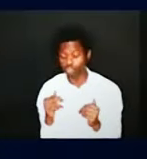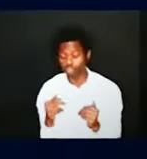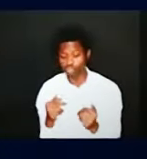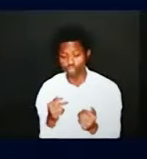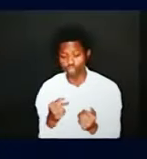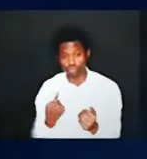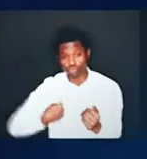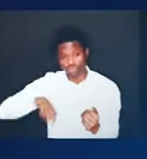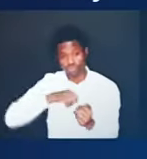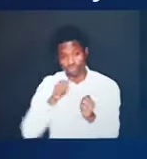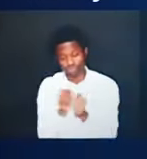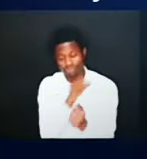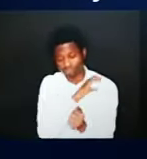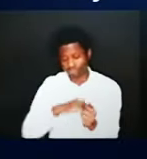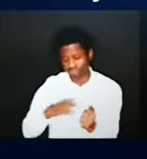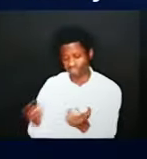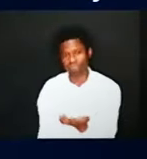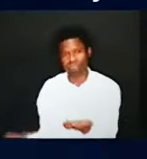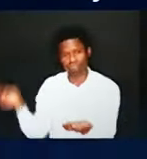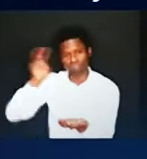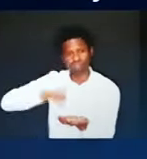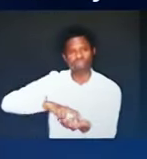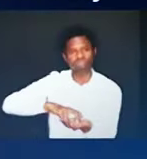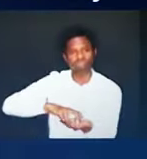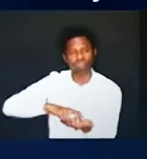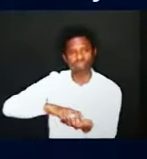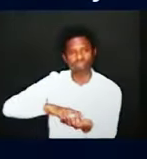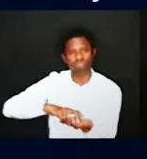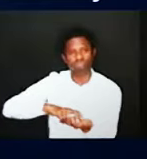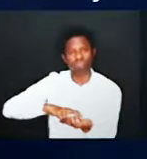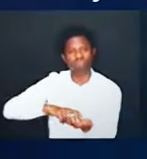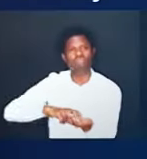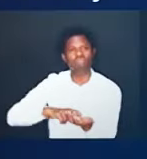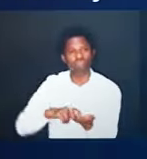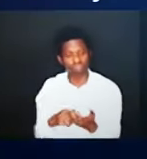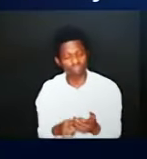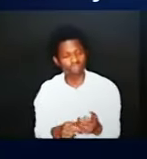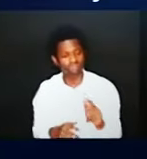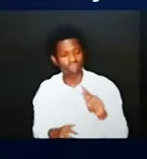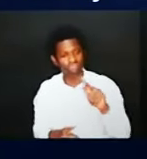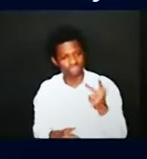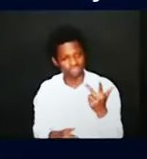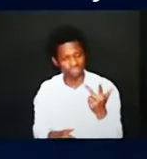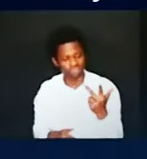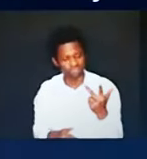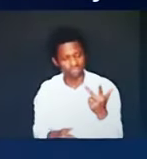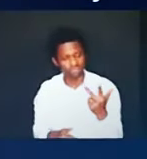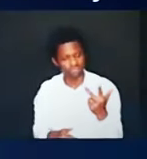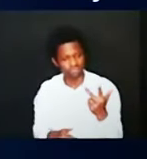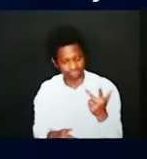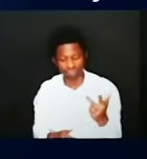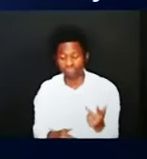number three he seated us with him in heavenly places